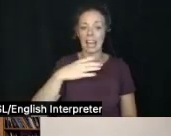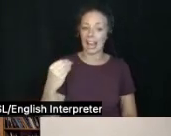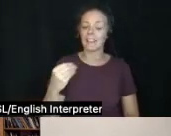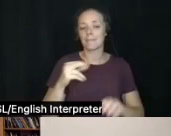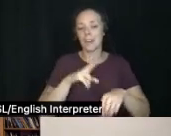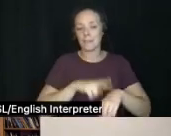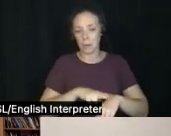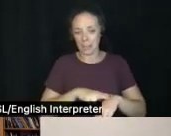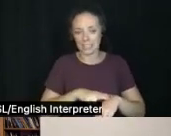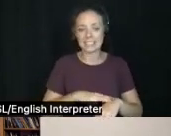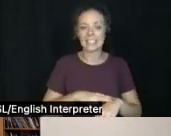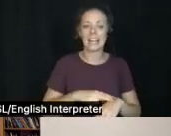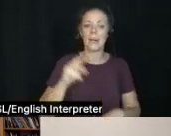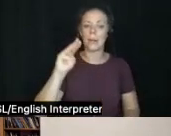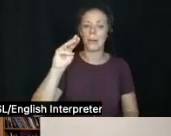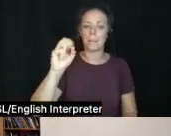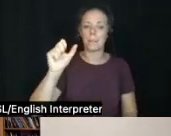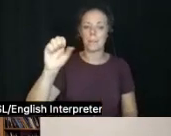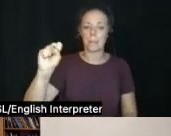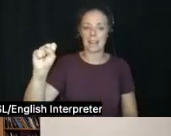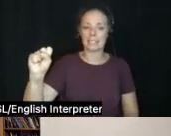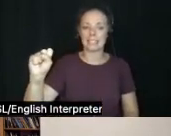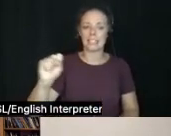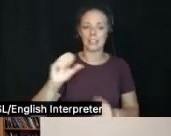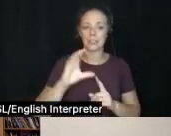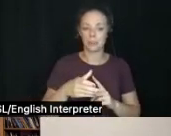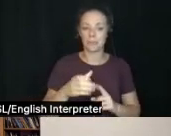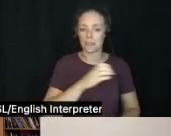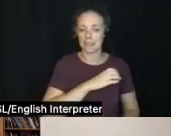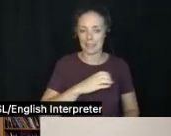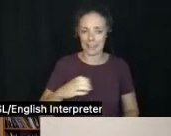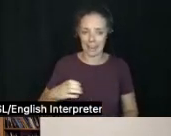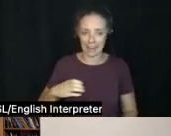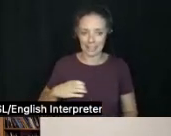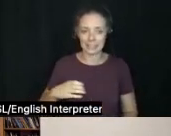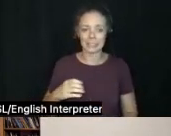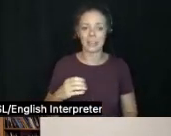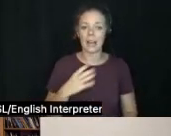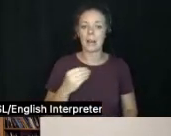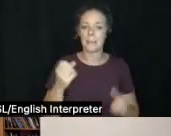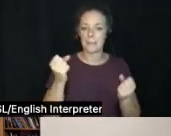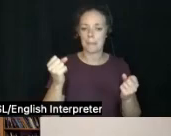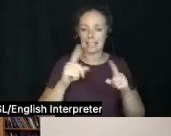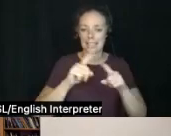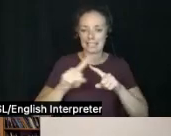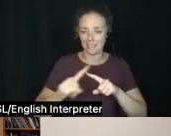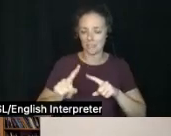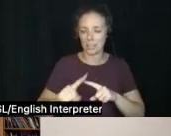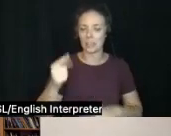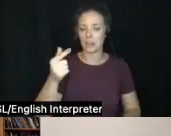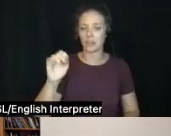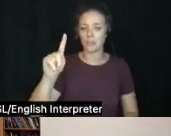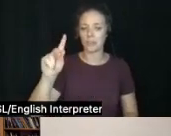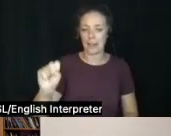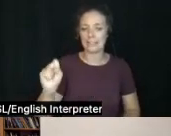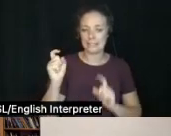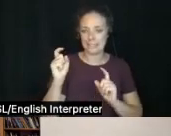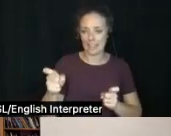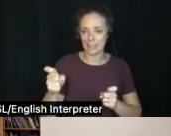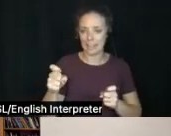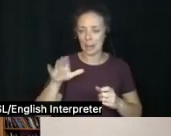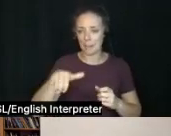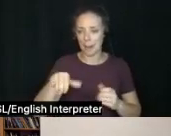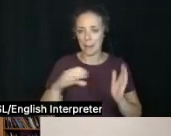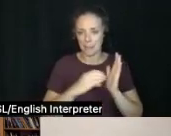Grant, and grants from the Concord, Dracut, North Reading, Westford, and Wilmington Cultural Councils,